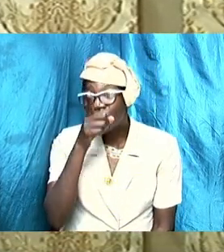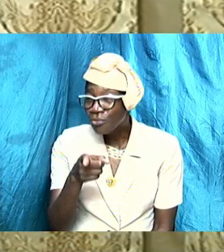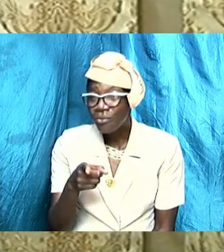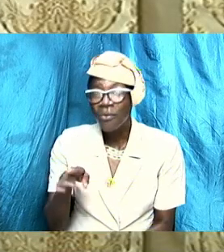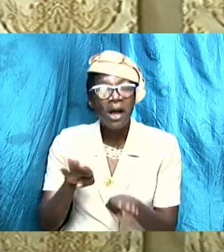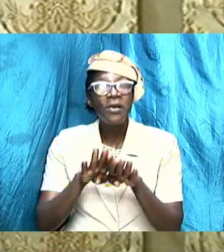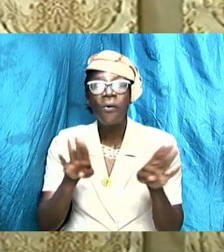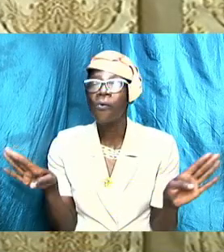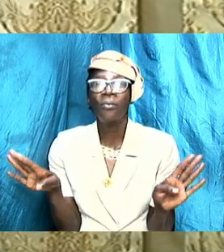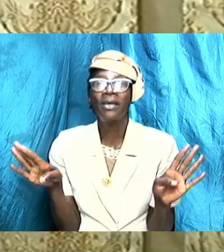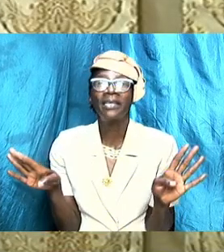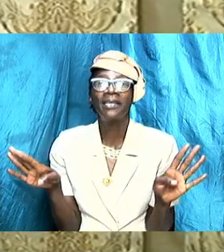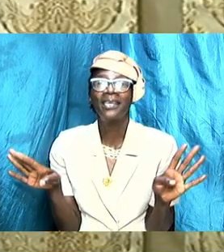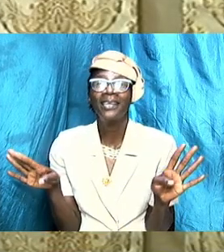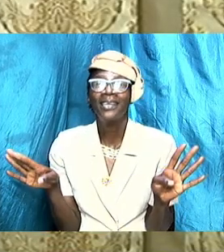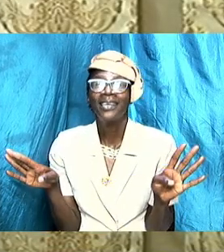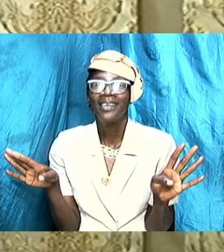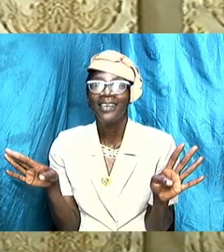open